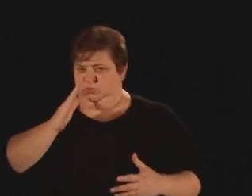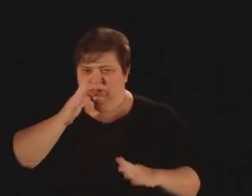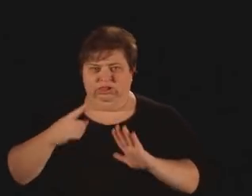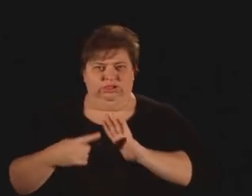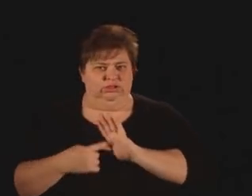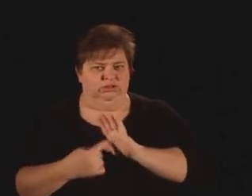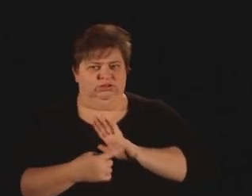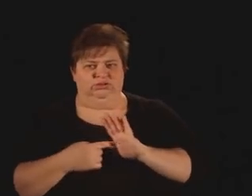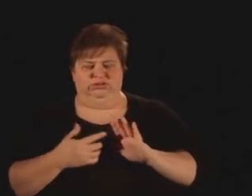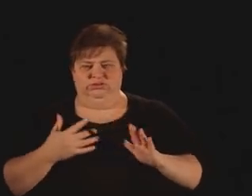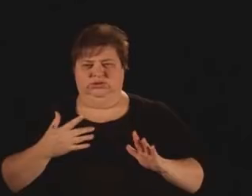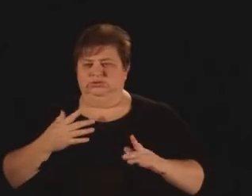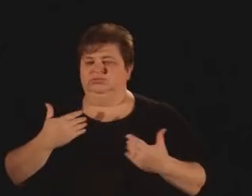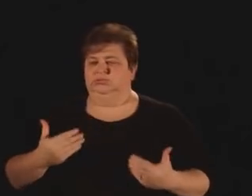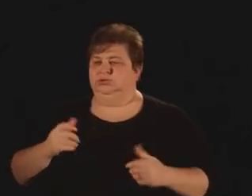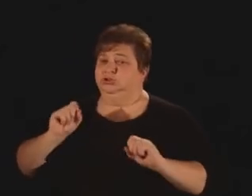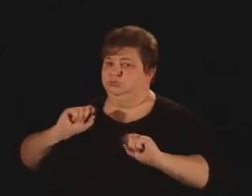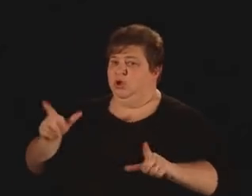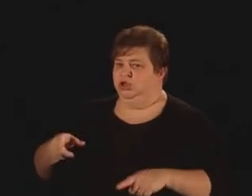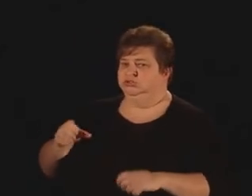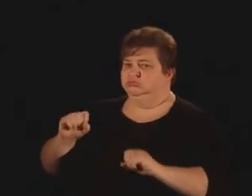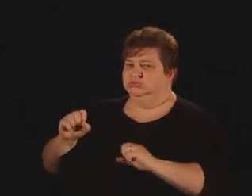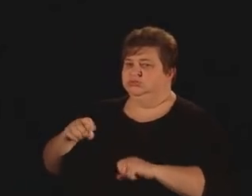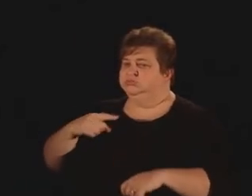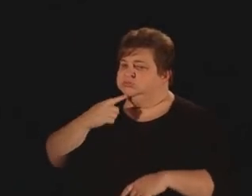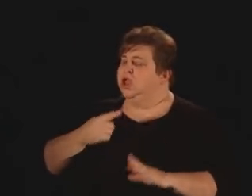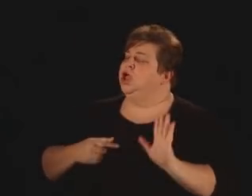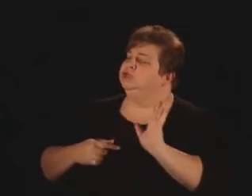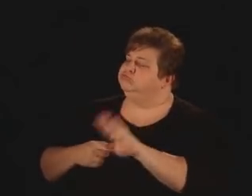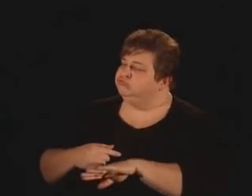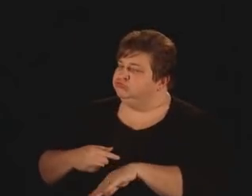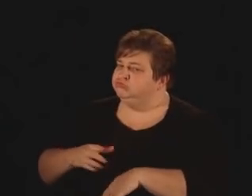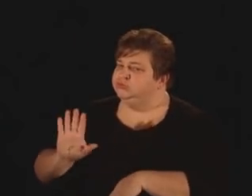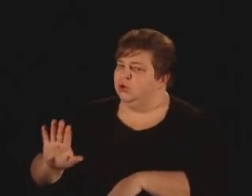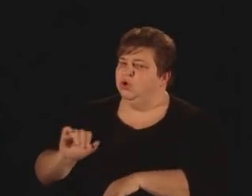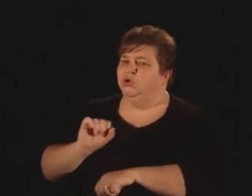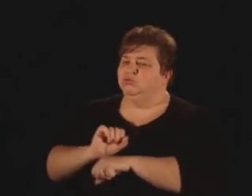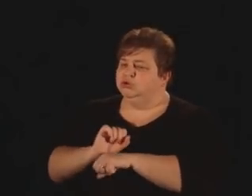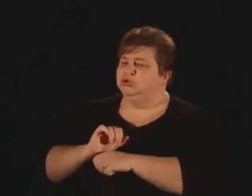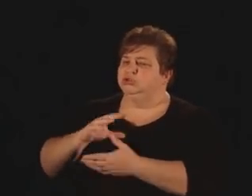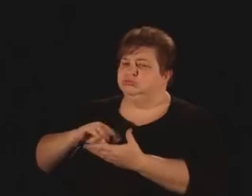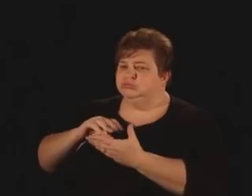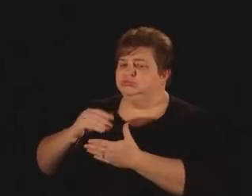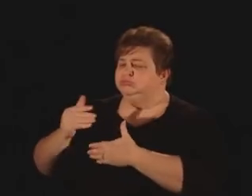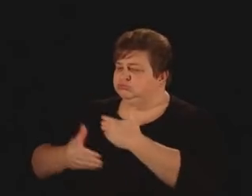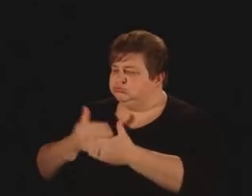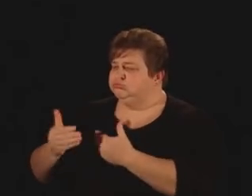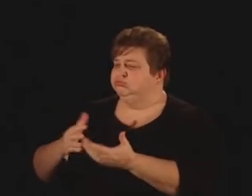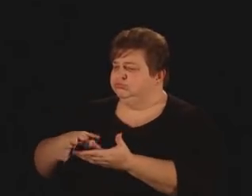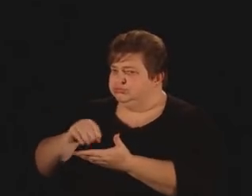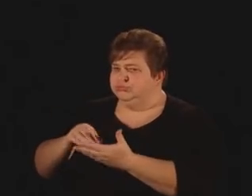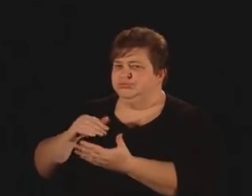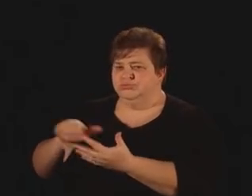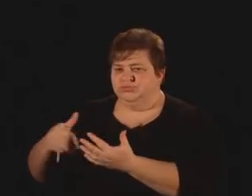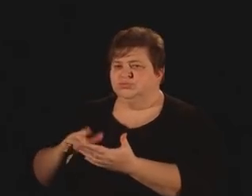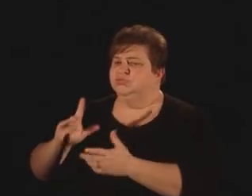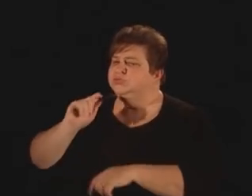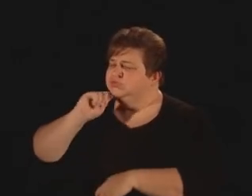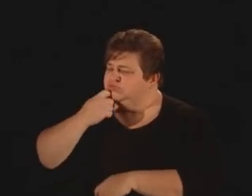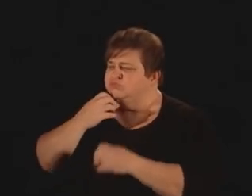Surprise her instead. Say, your ability to learn your protocols so thoroughly makes you a valued employee.